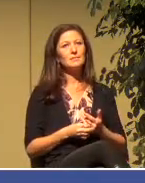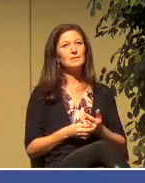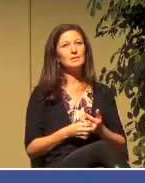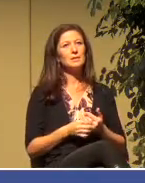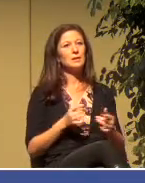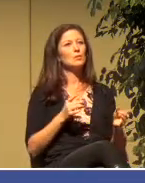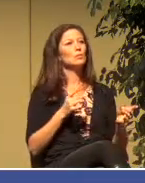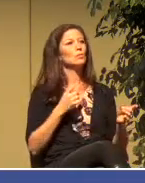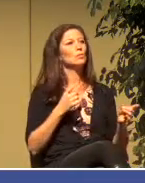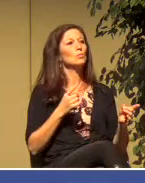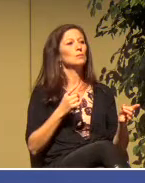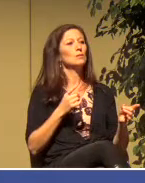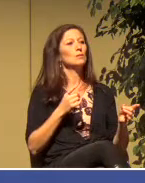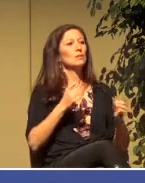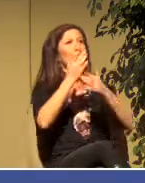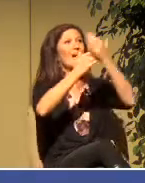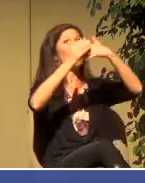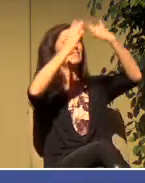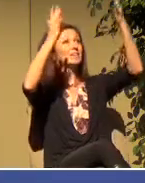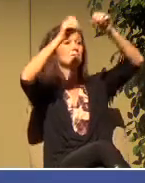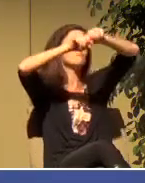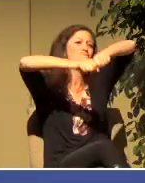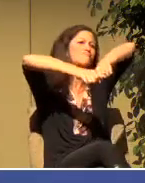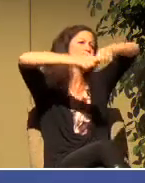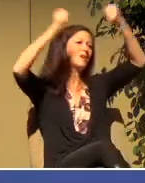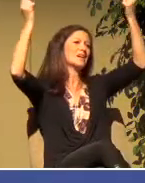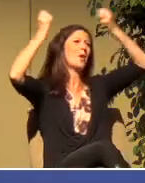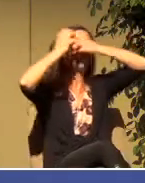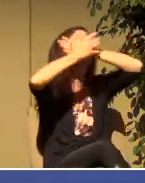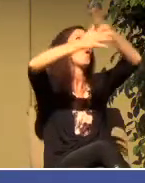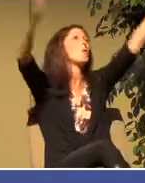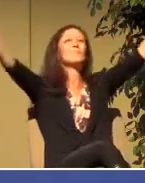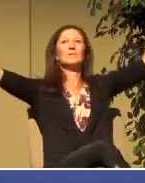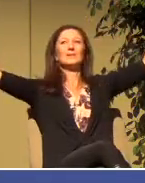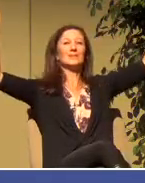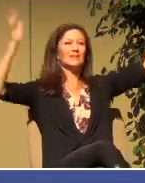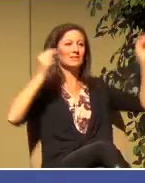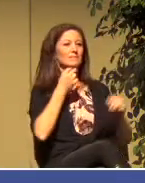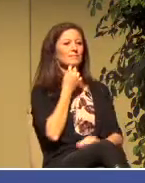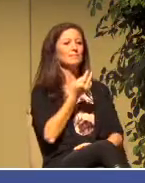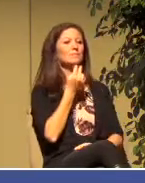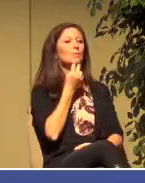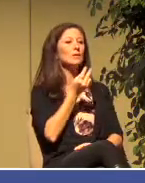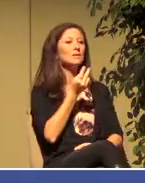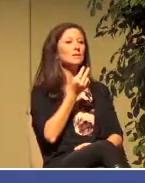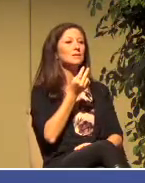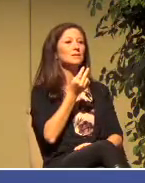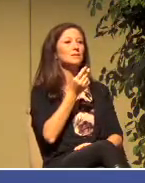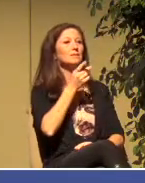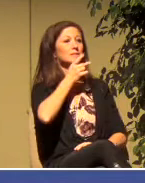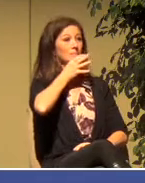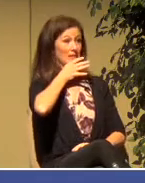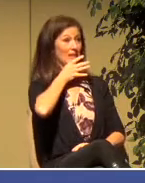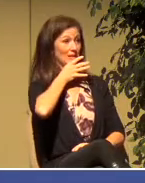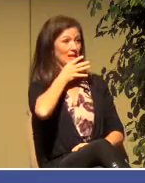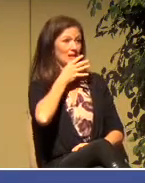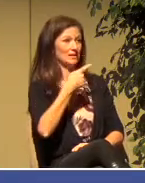voice as heaven breaks open and the voice says, this is my son